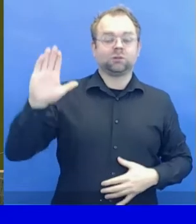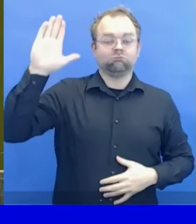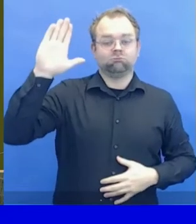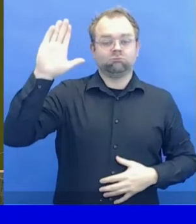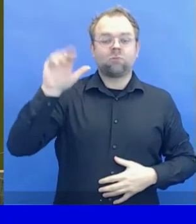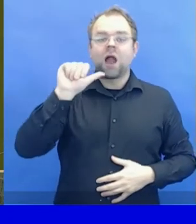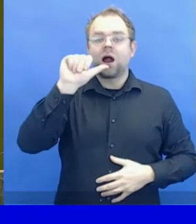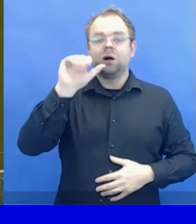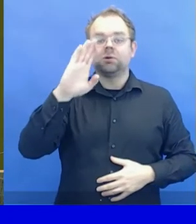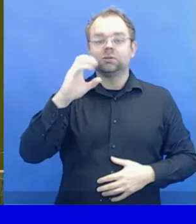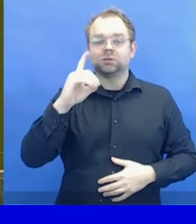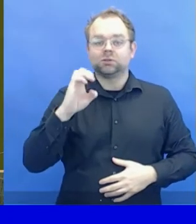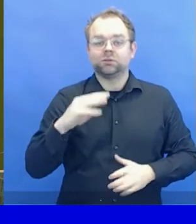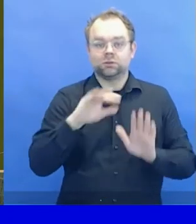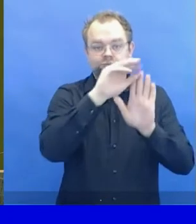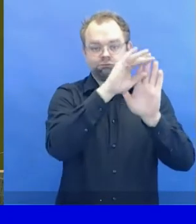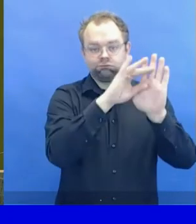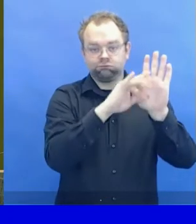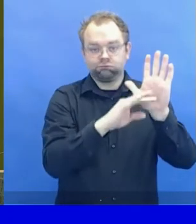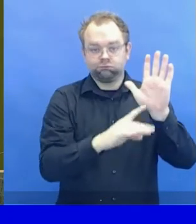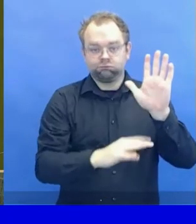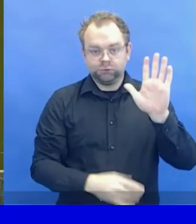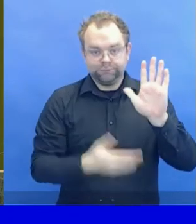CRP1.